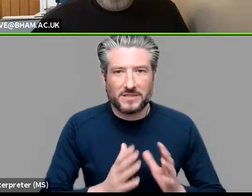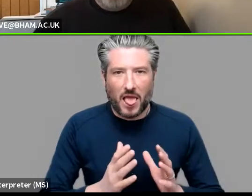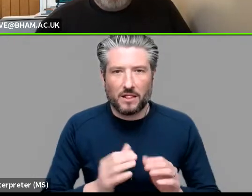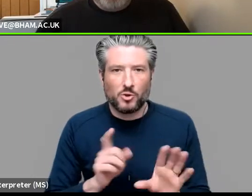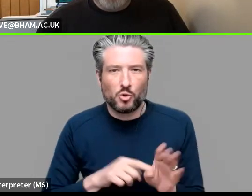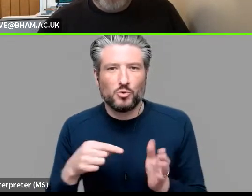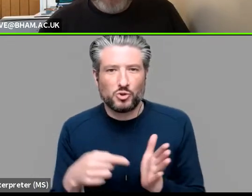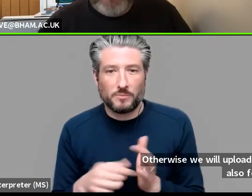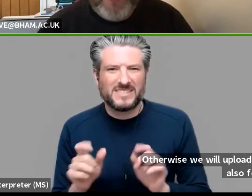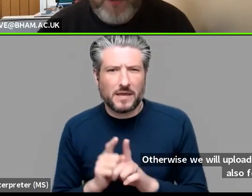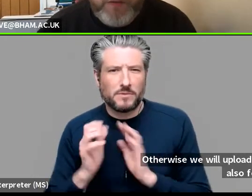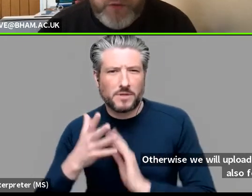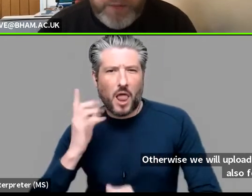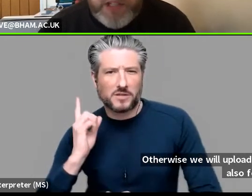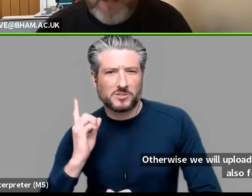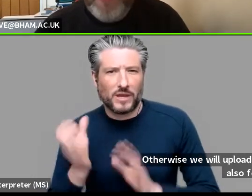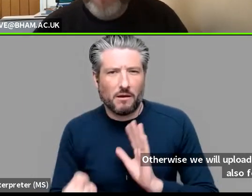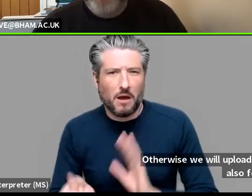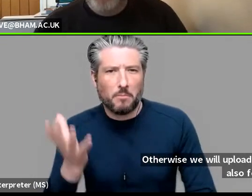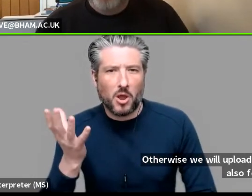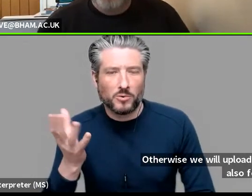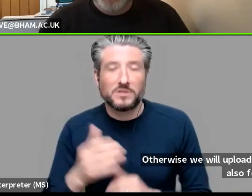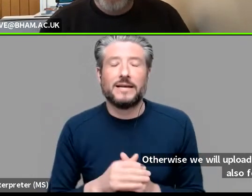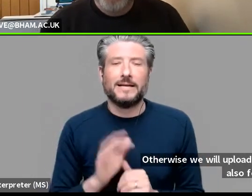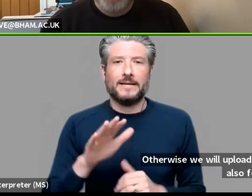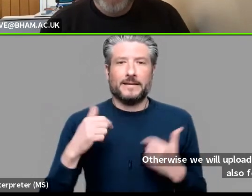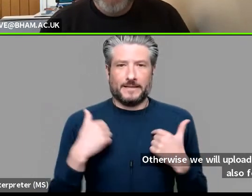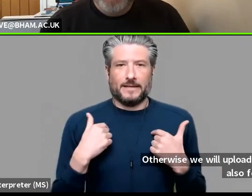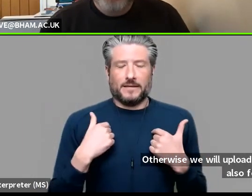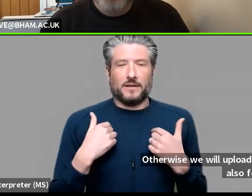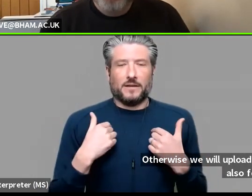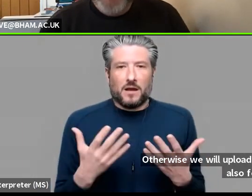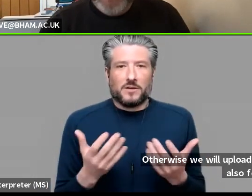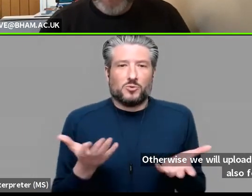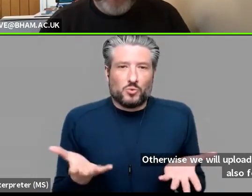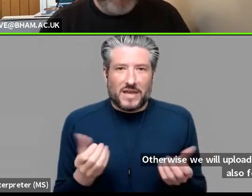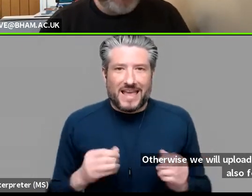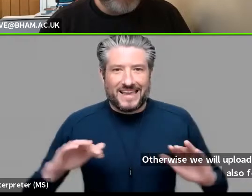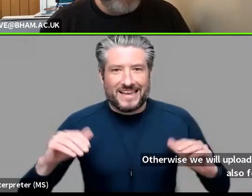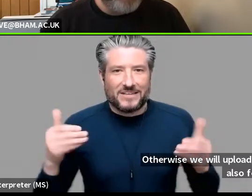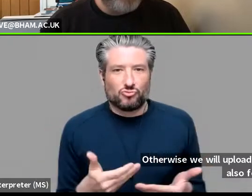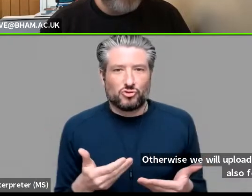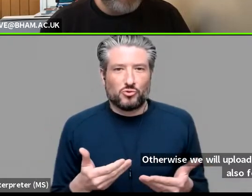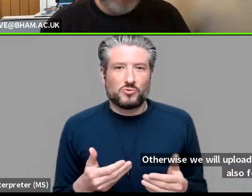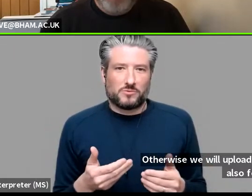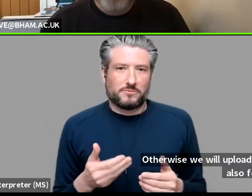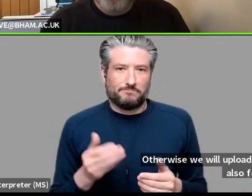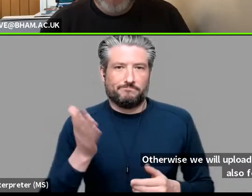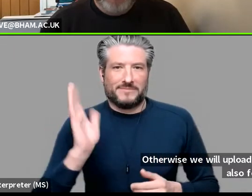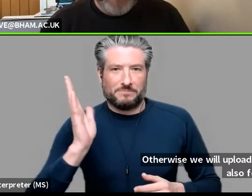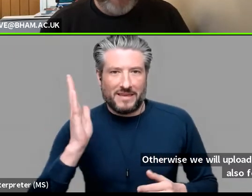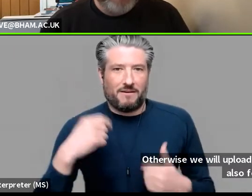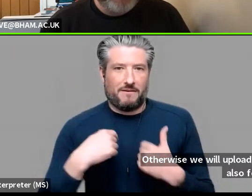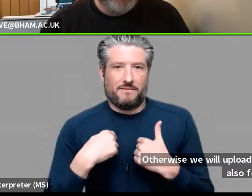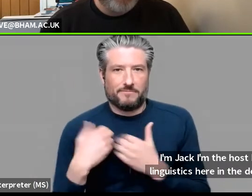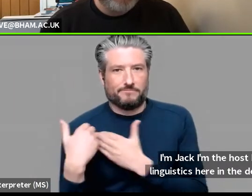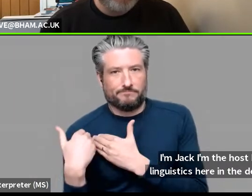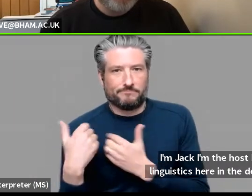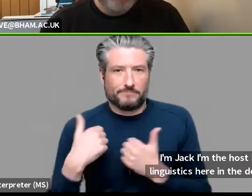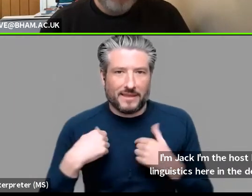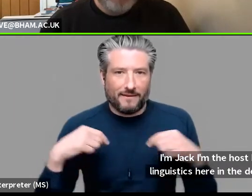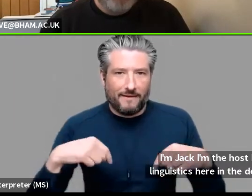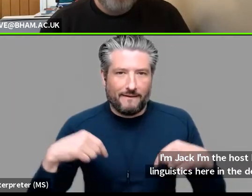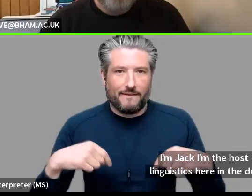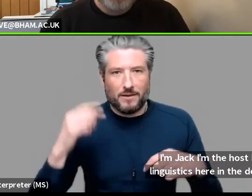um i'm the host here as usual i'm a professor of corpus linguistics here in the department um and otherwise i'll just run through the um the panelist here